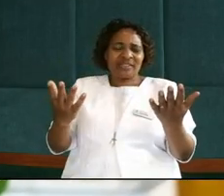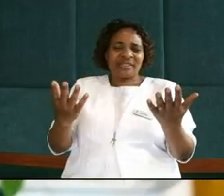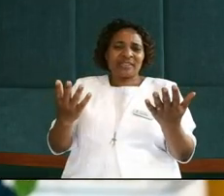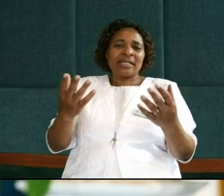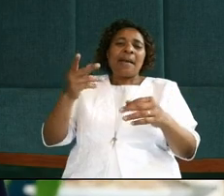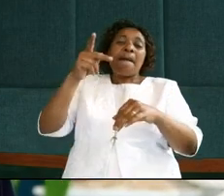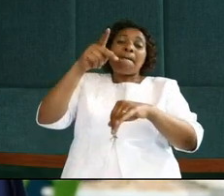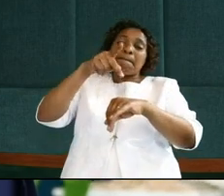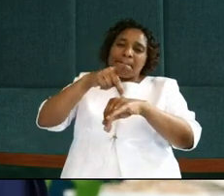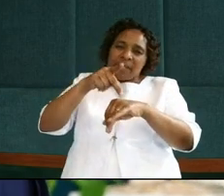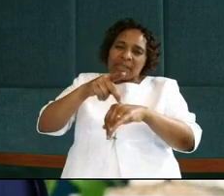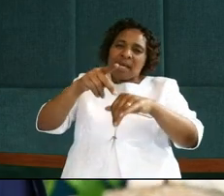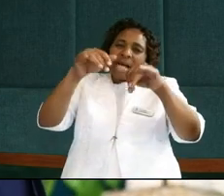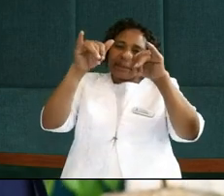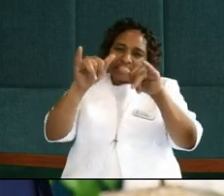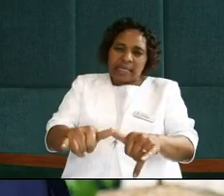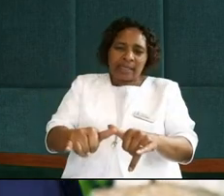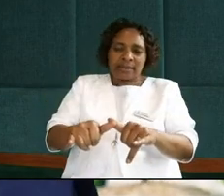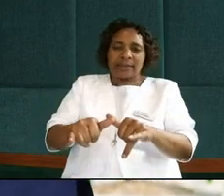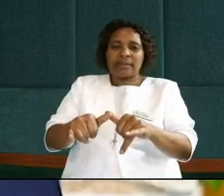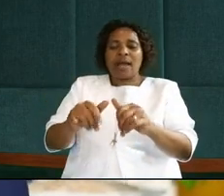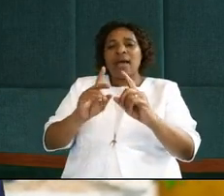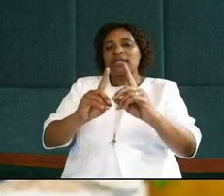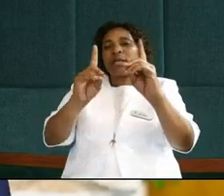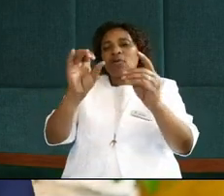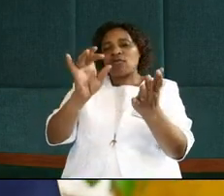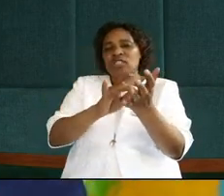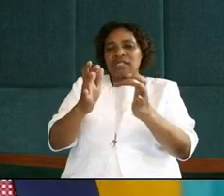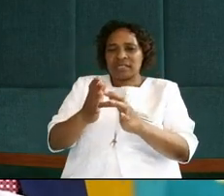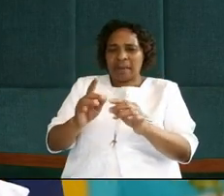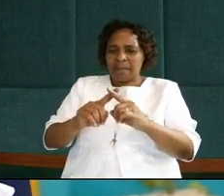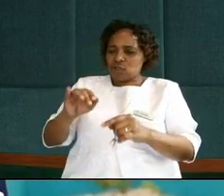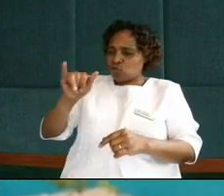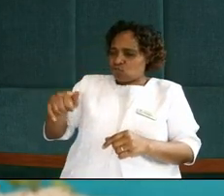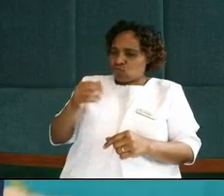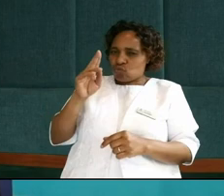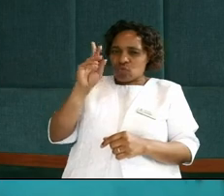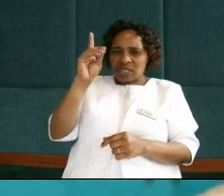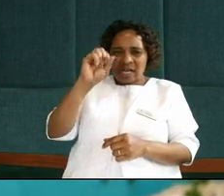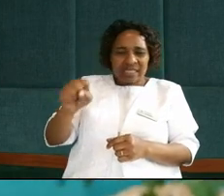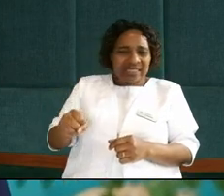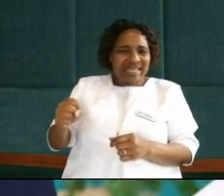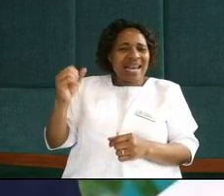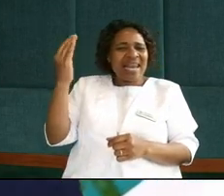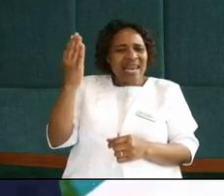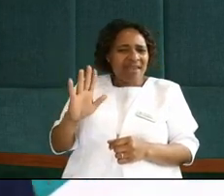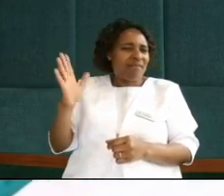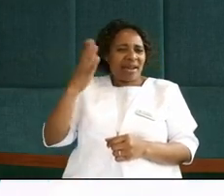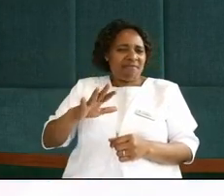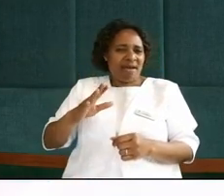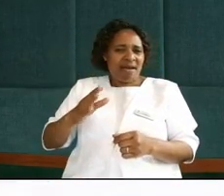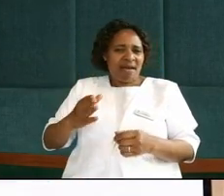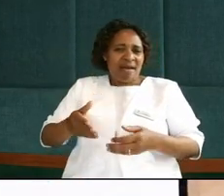remained a friend of Jesus, because Judas never surrendered his heart